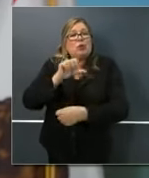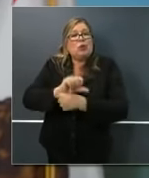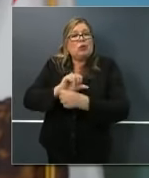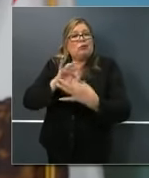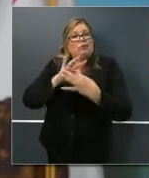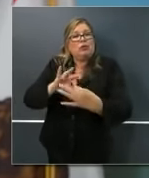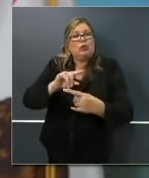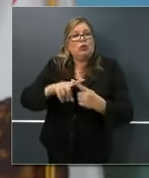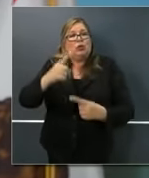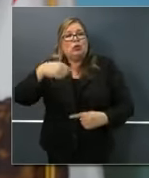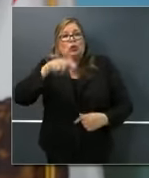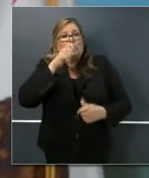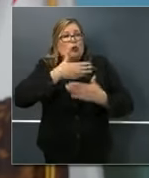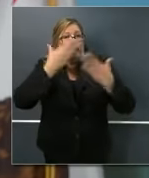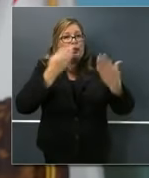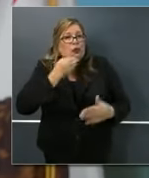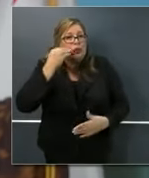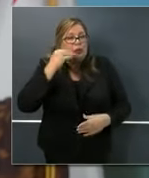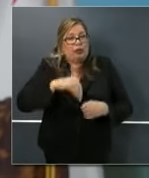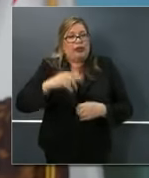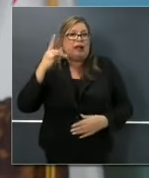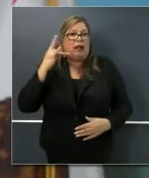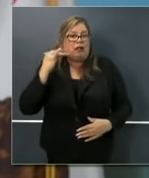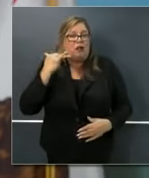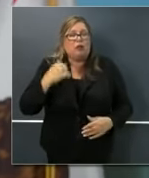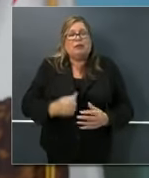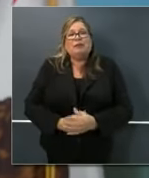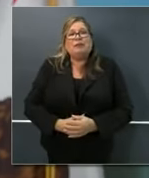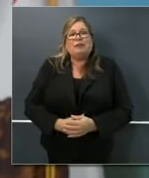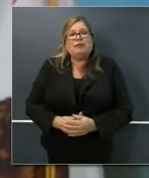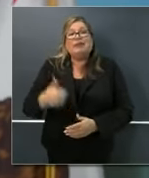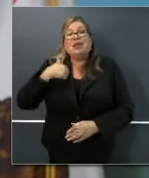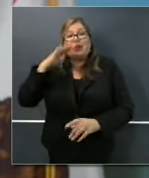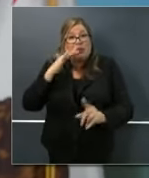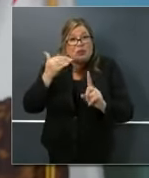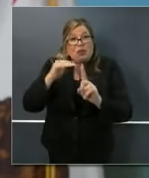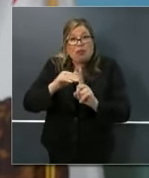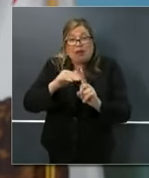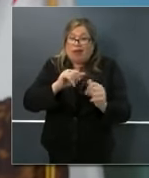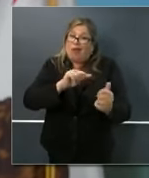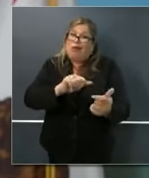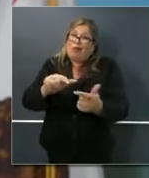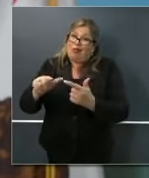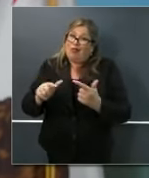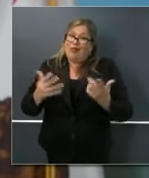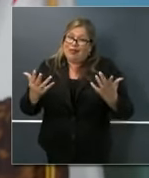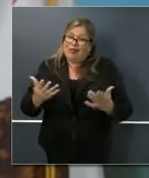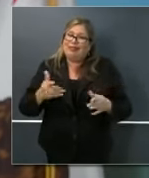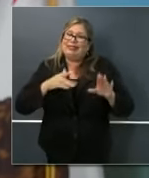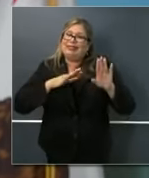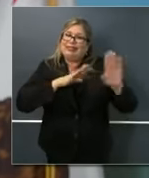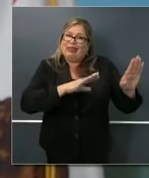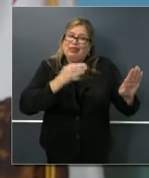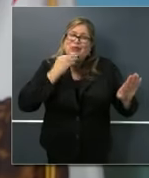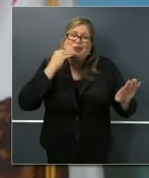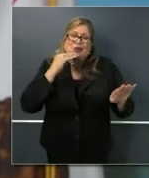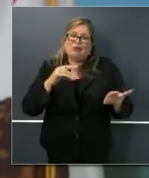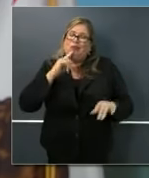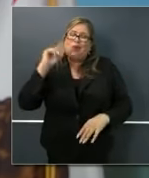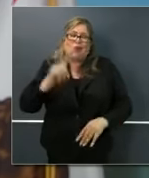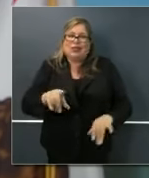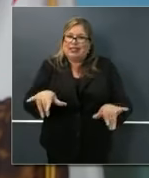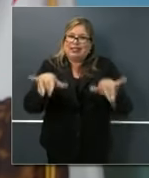on homelessness throughout the state of California as well. I'll just remind everybody, stay-at-home order is currently